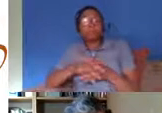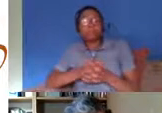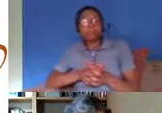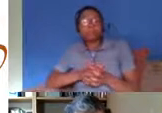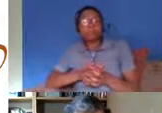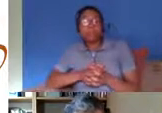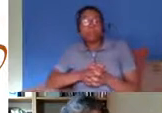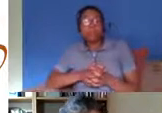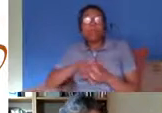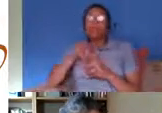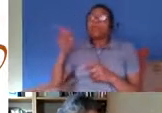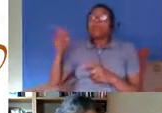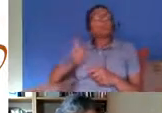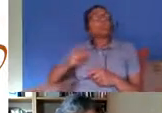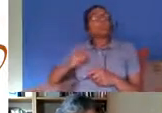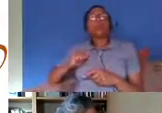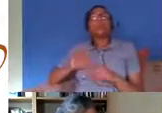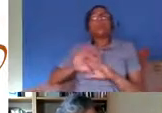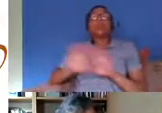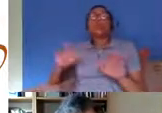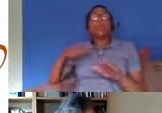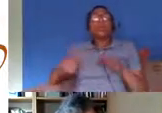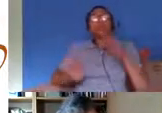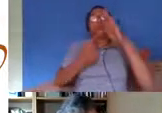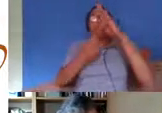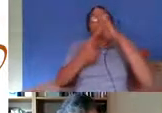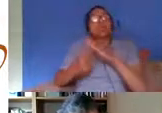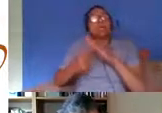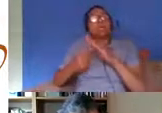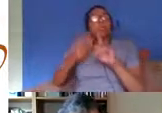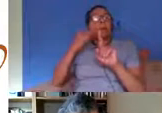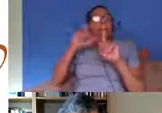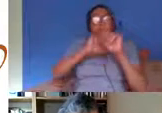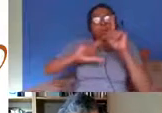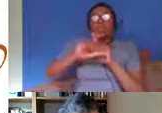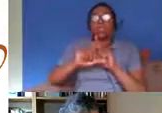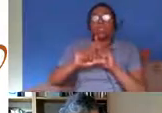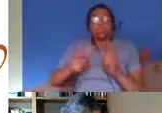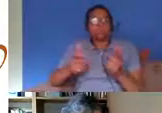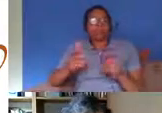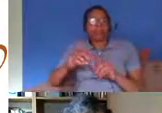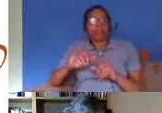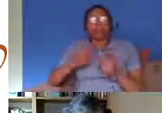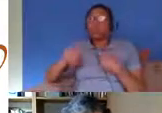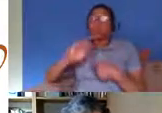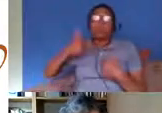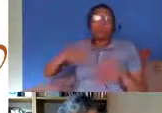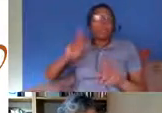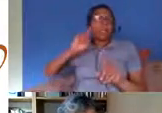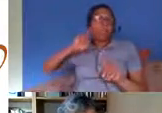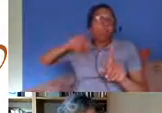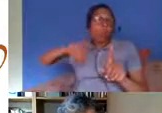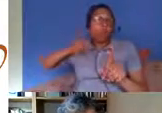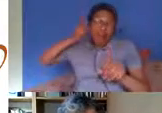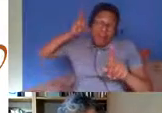we don't have to prioritize action around these communities and we've suggested a range of